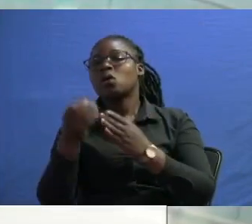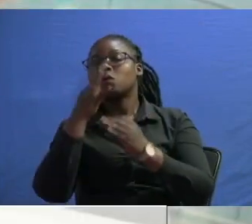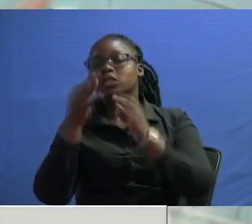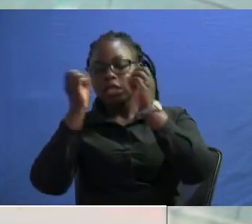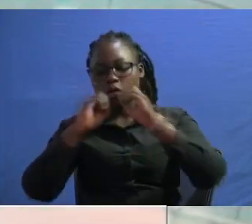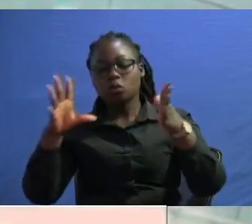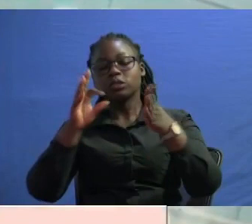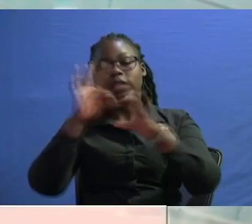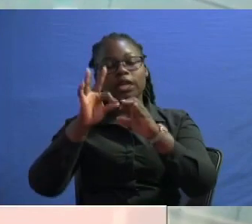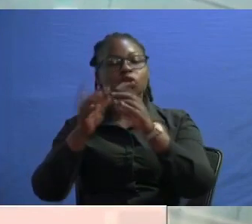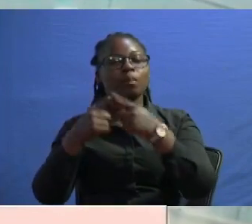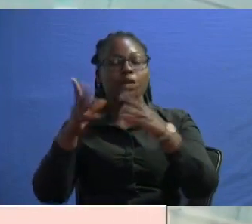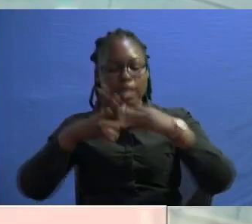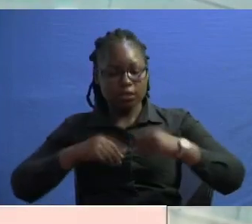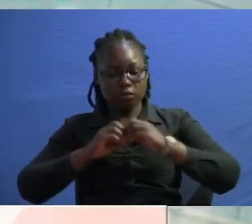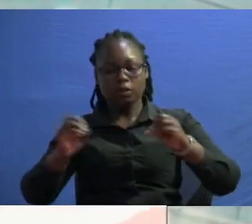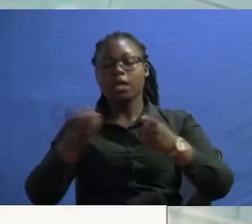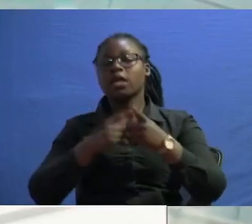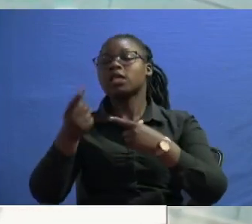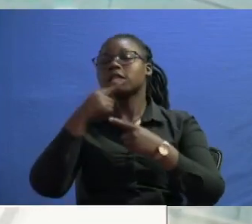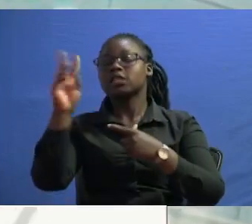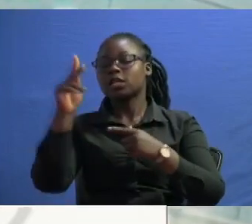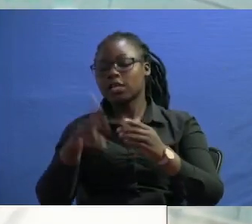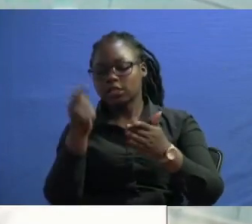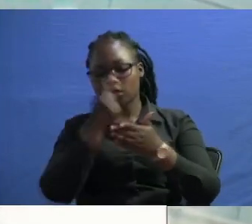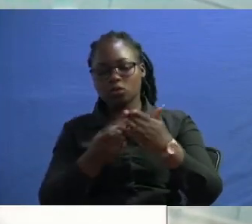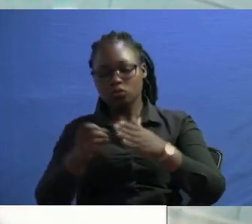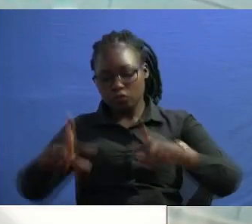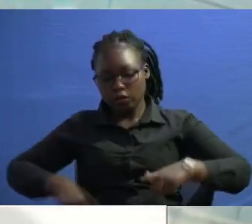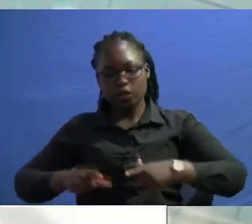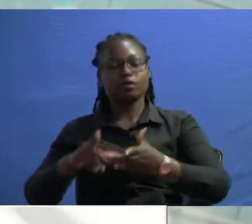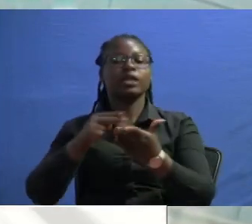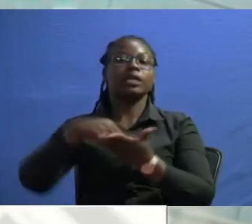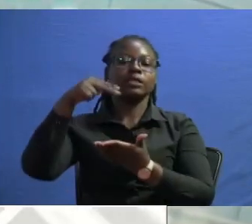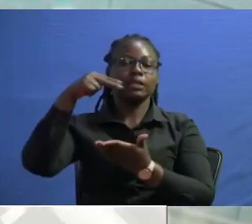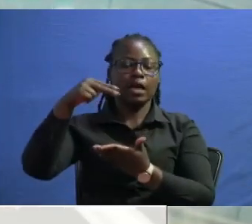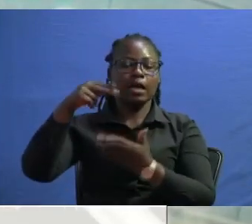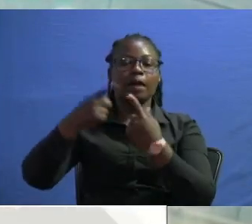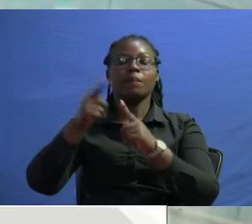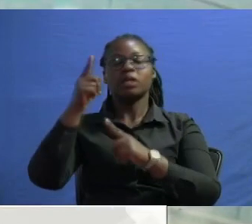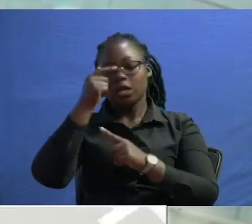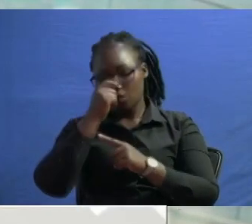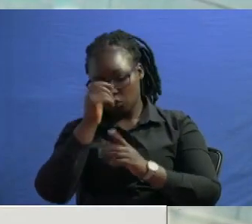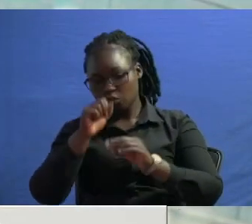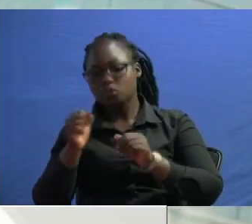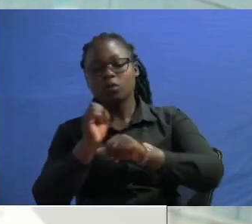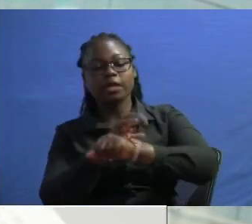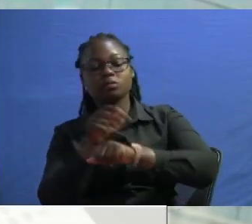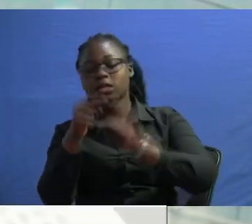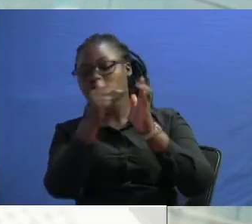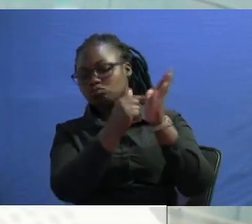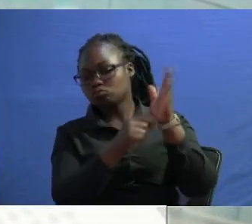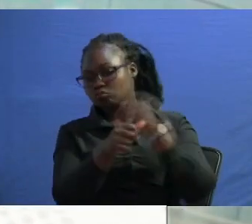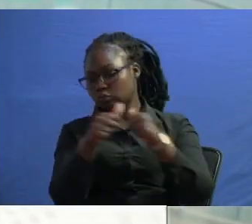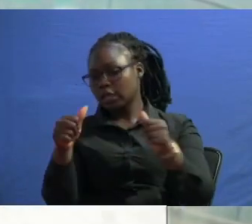then they tell kenyans that the cost of living is very high okay yet i wish i could execute this point properly uh yet